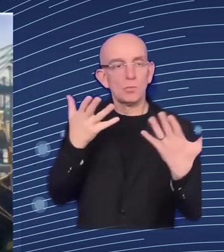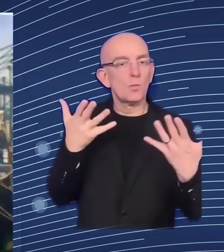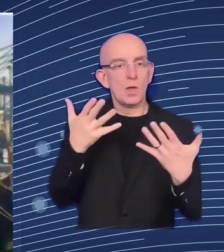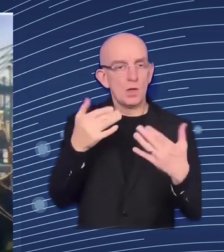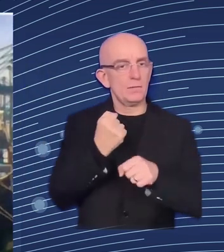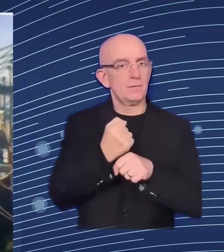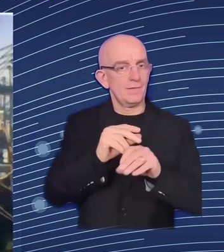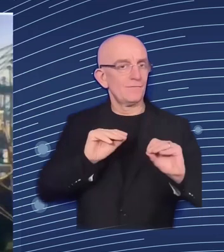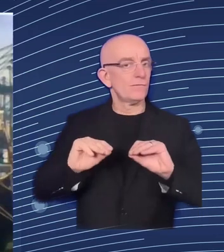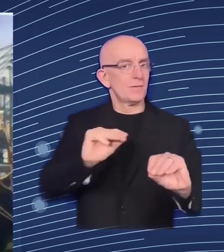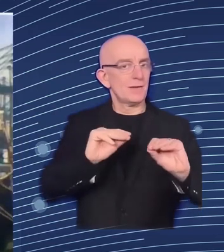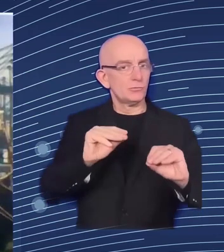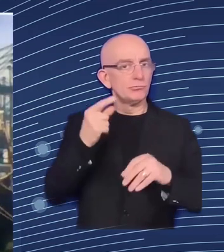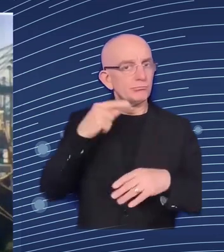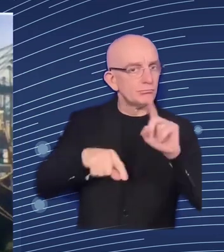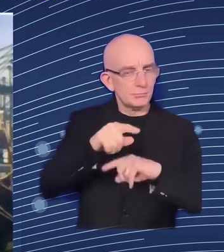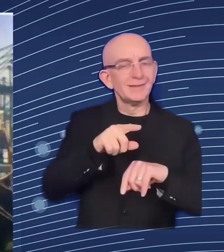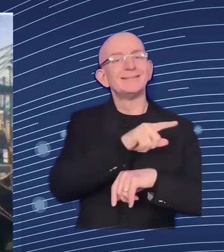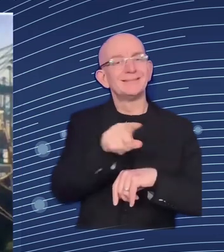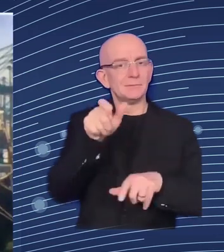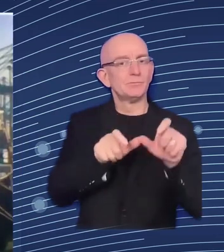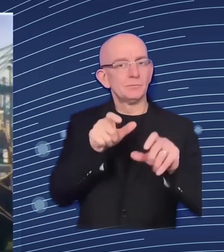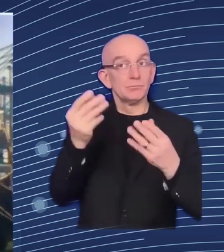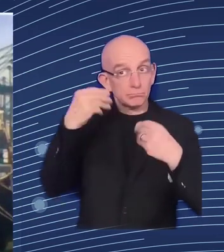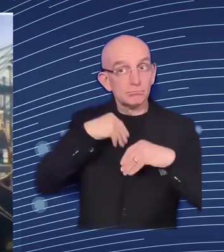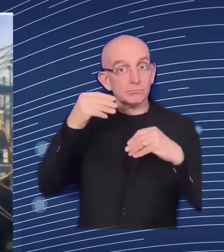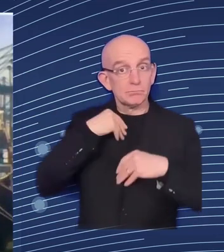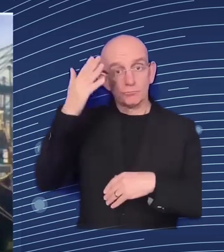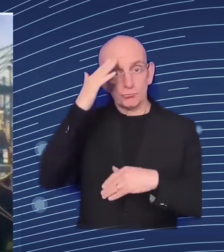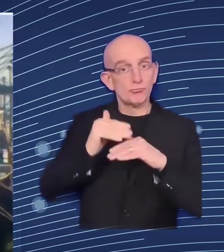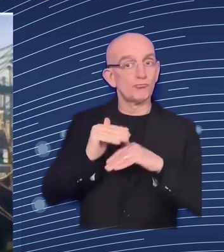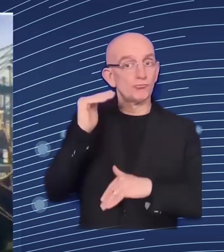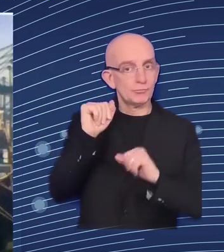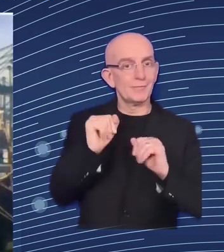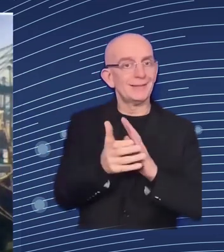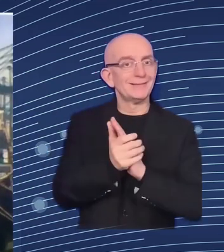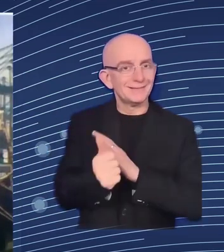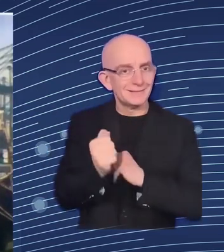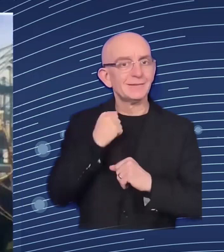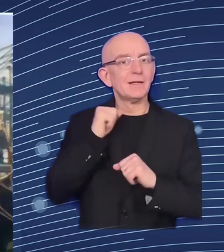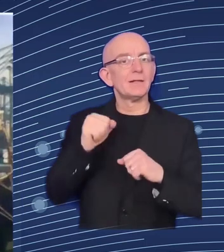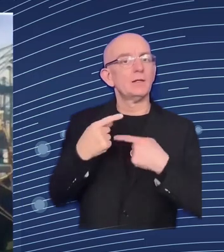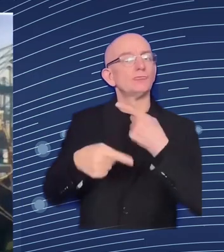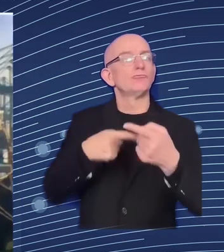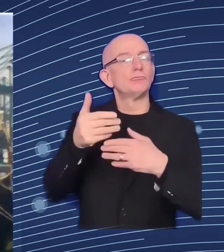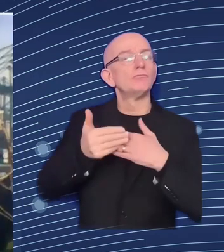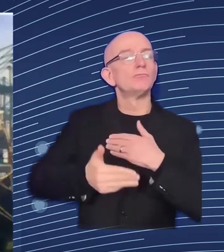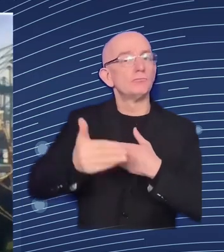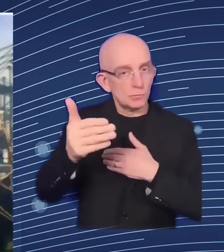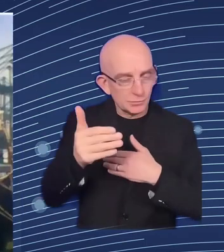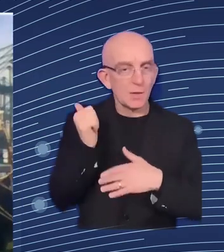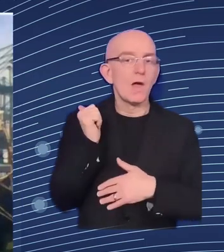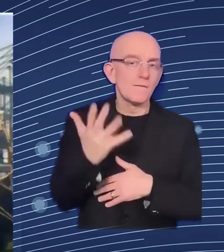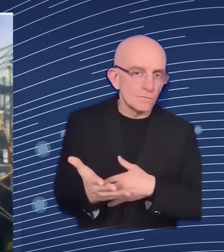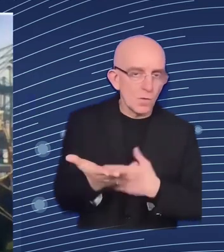forward in future of course also the digital skills need very much so so we're working closely with with the authorities in these